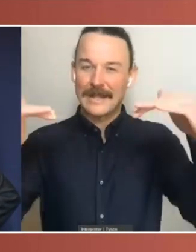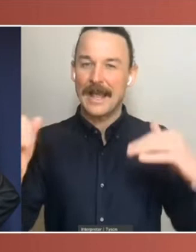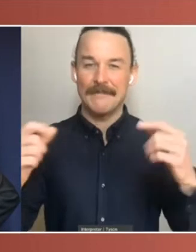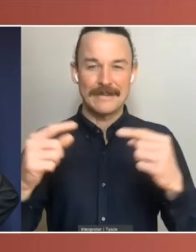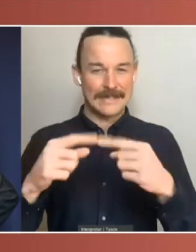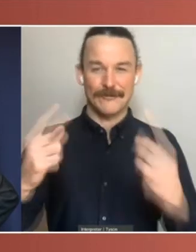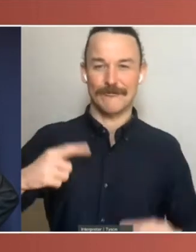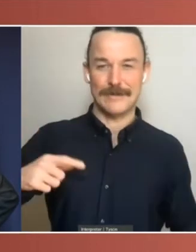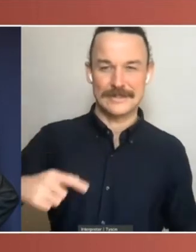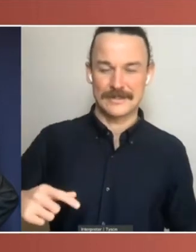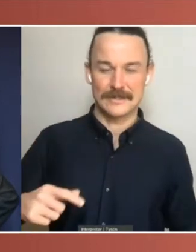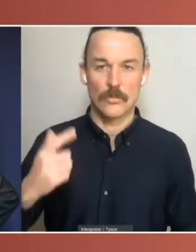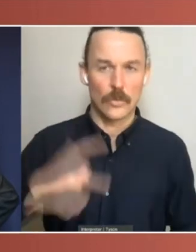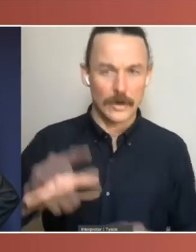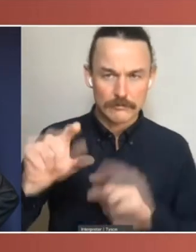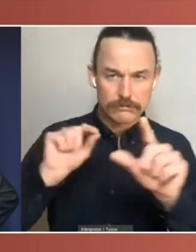timeframe.